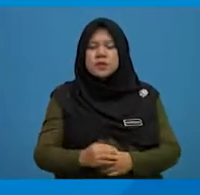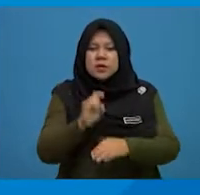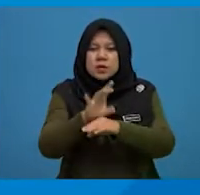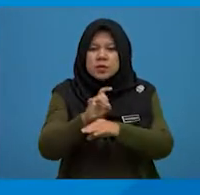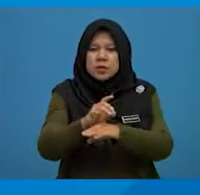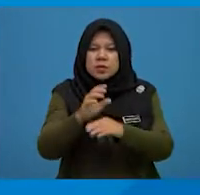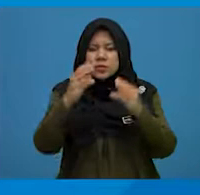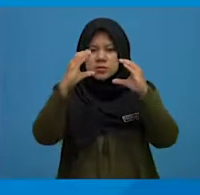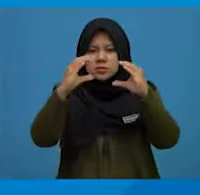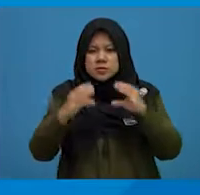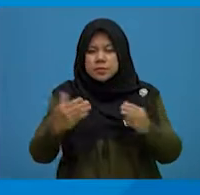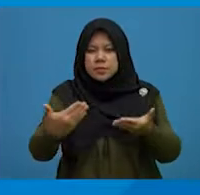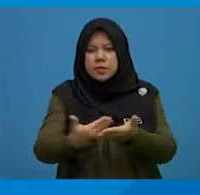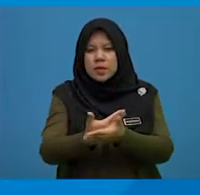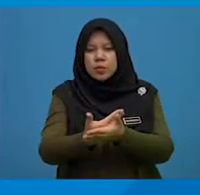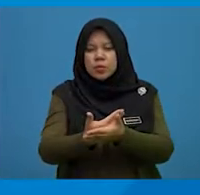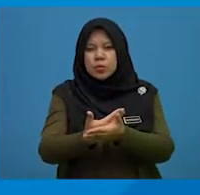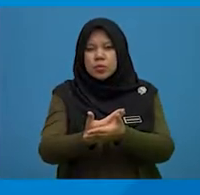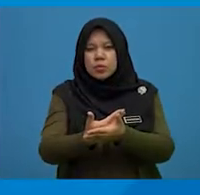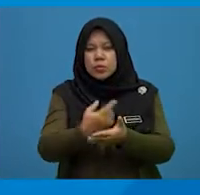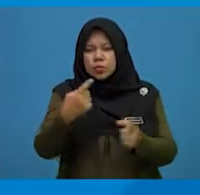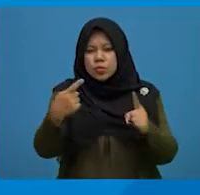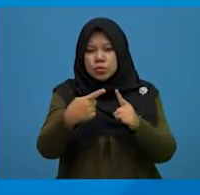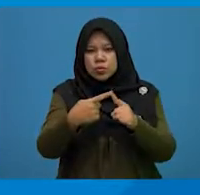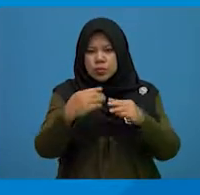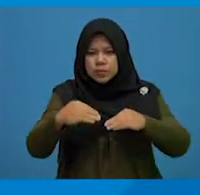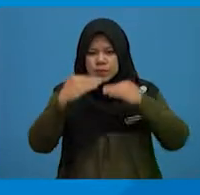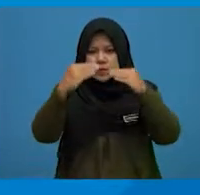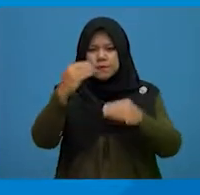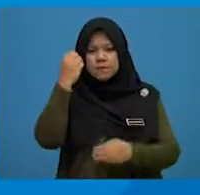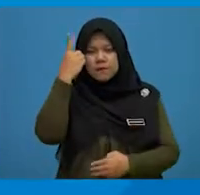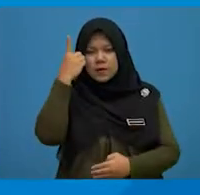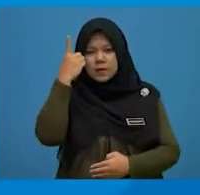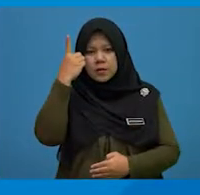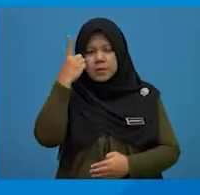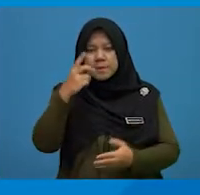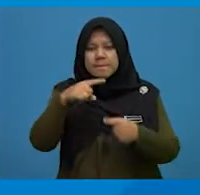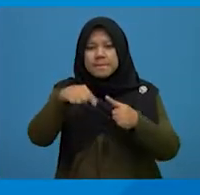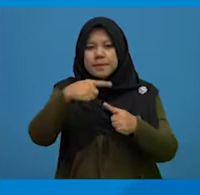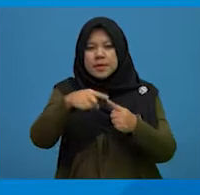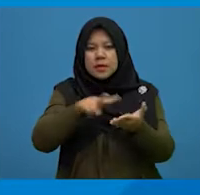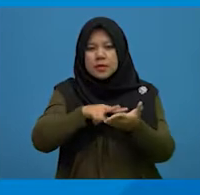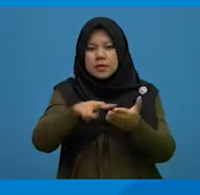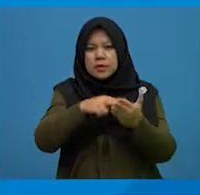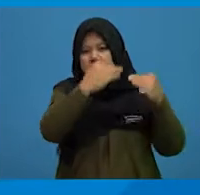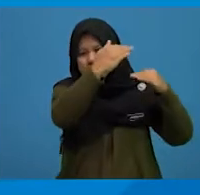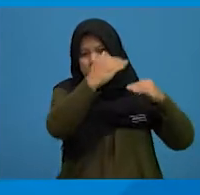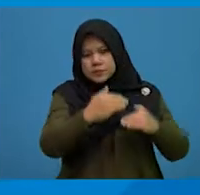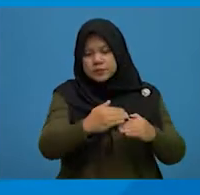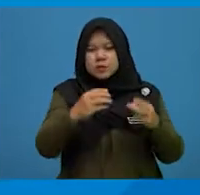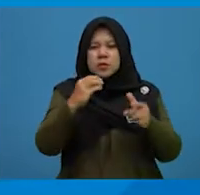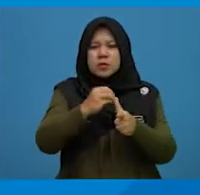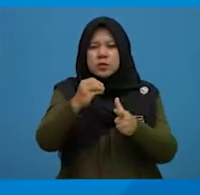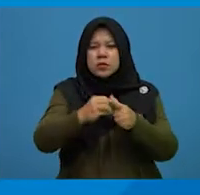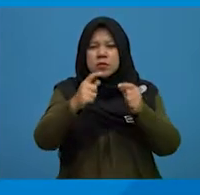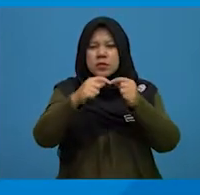new methods and techniques to improve your understanding when you read a passage or text in